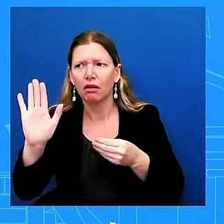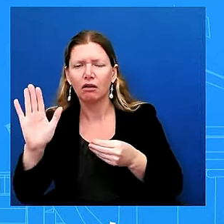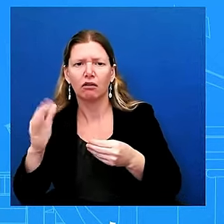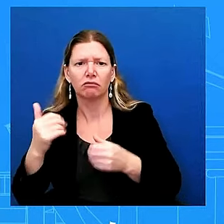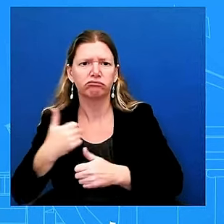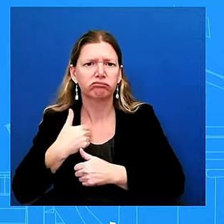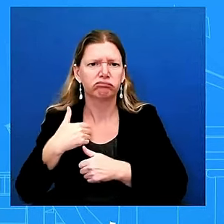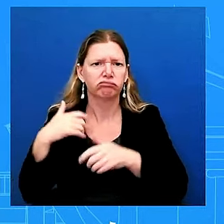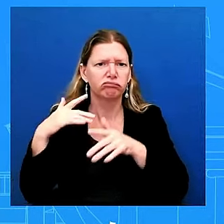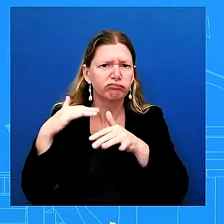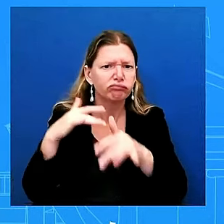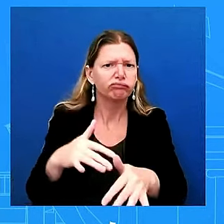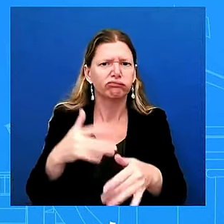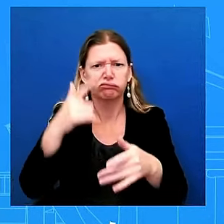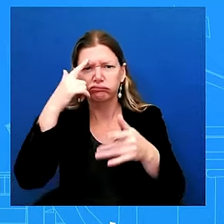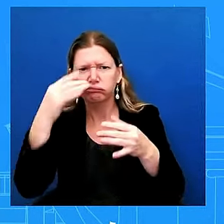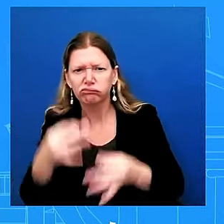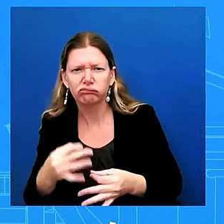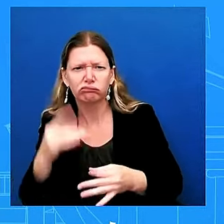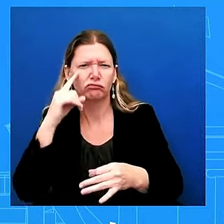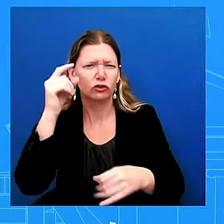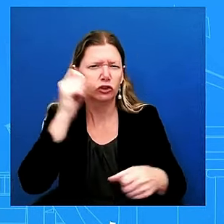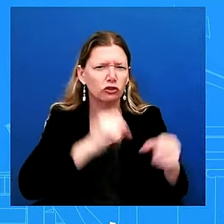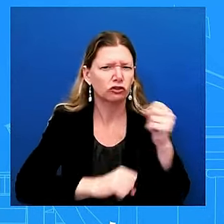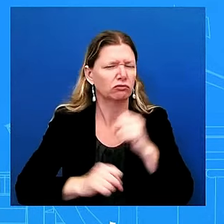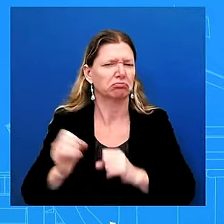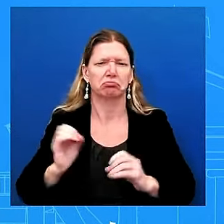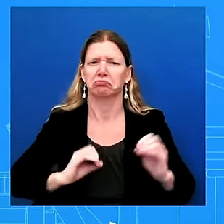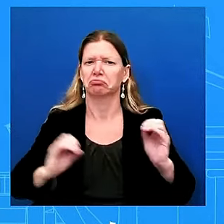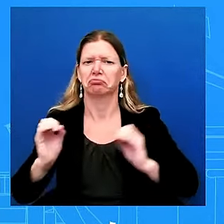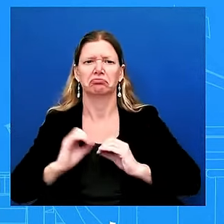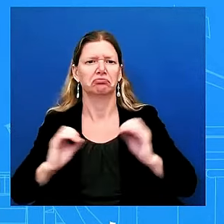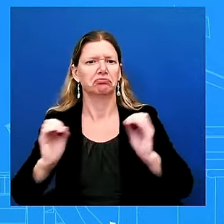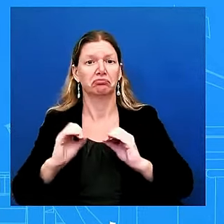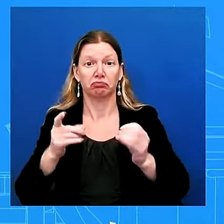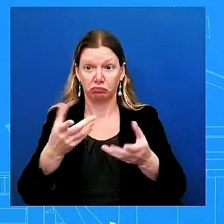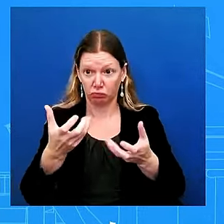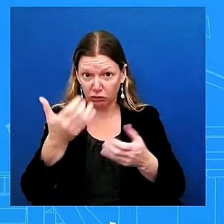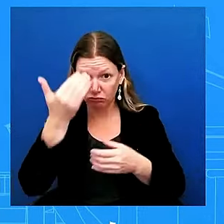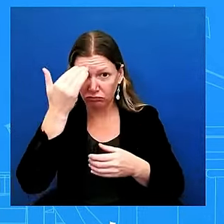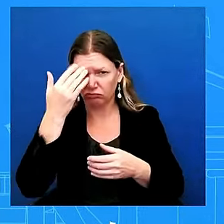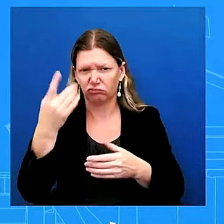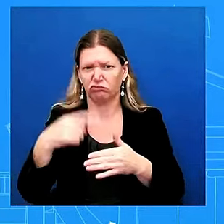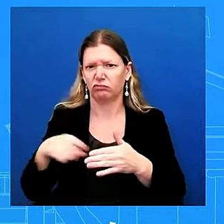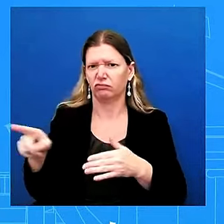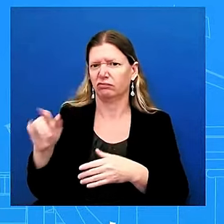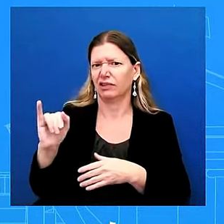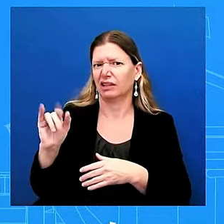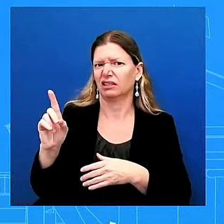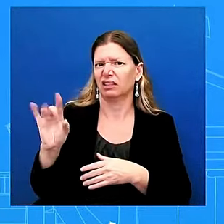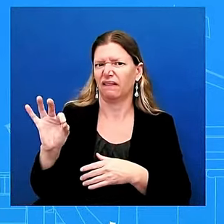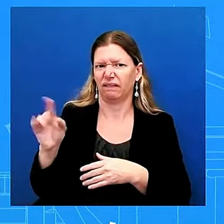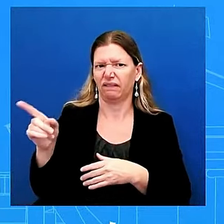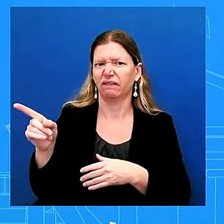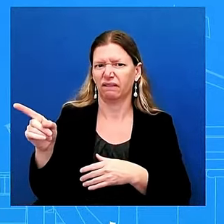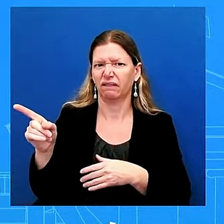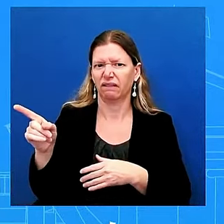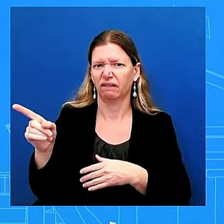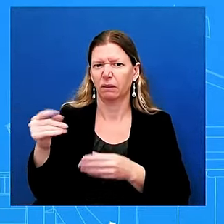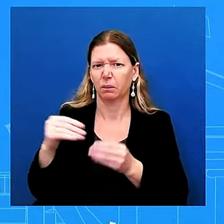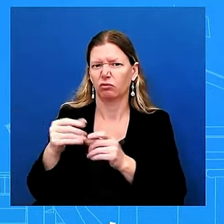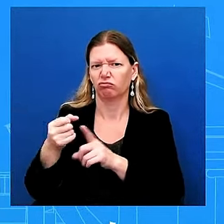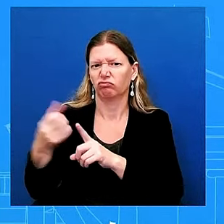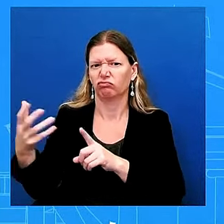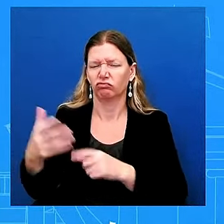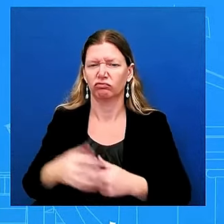it's something that i would have to refer you to idf and that's what we've been very clear about thank you so much koreen during this